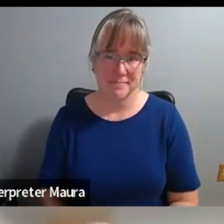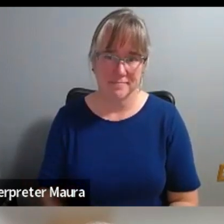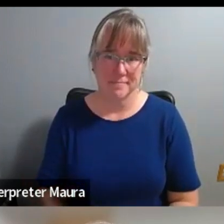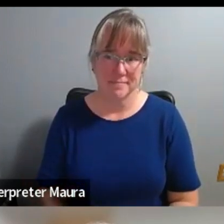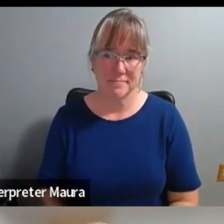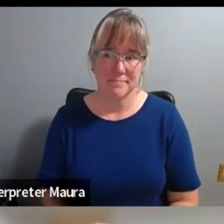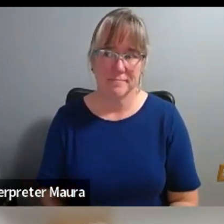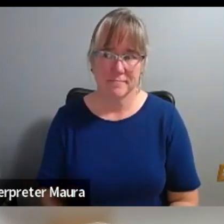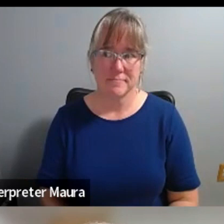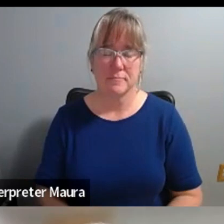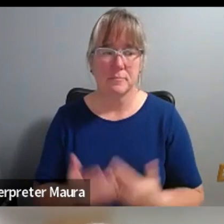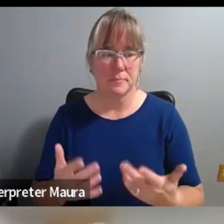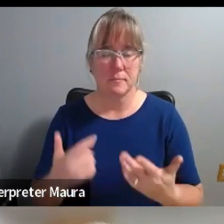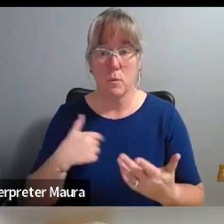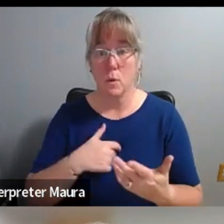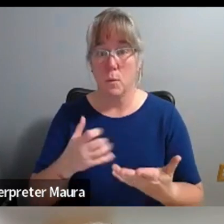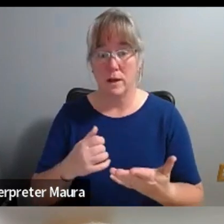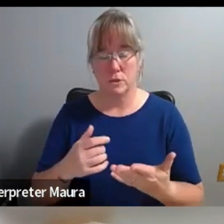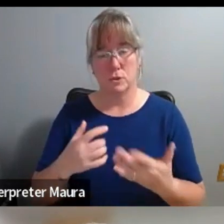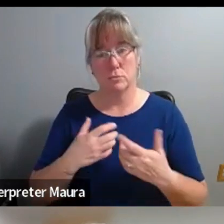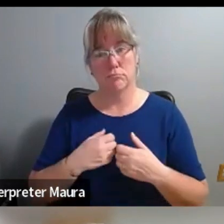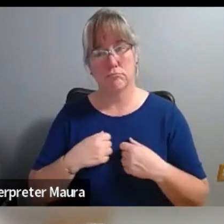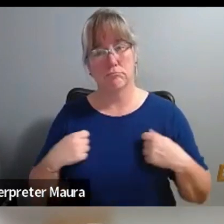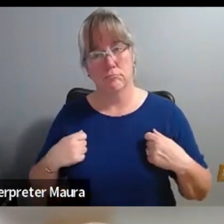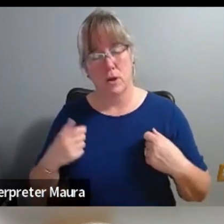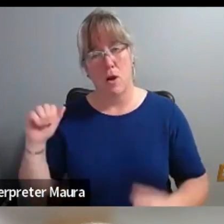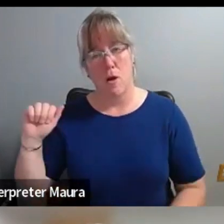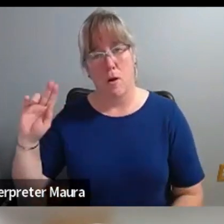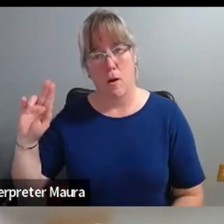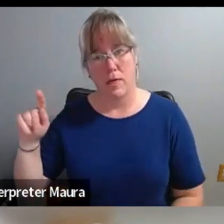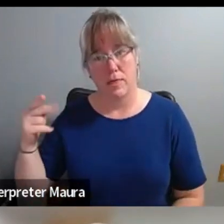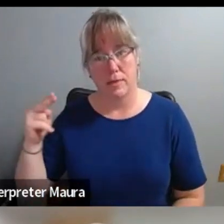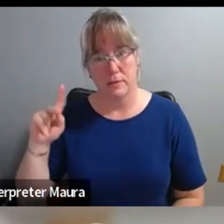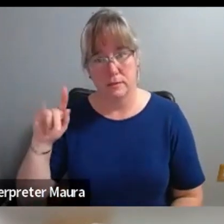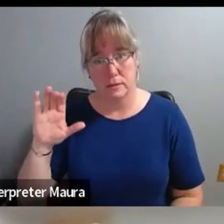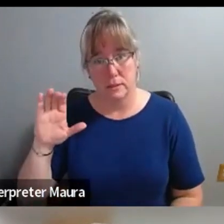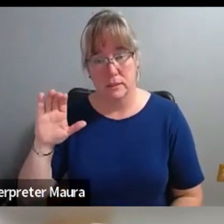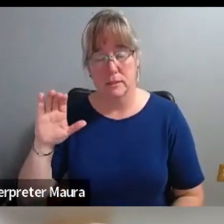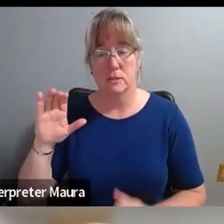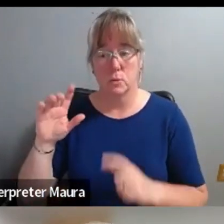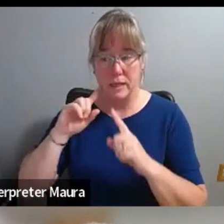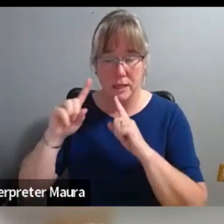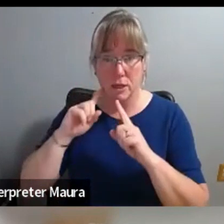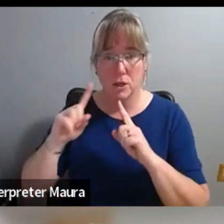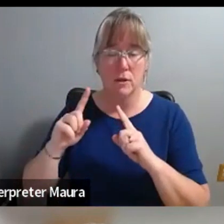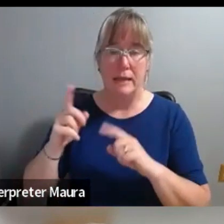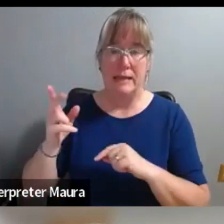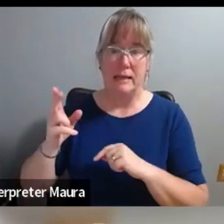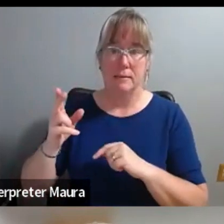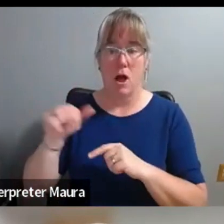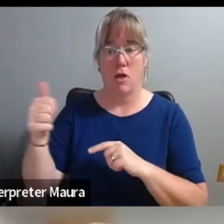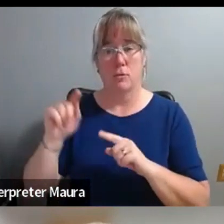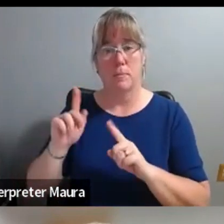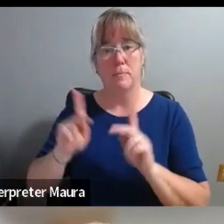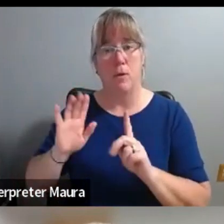want to authentically hear other people's histories of our museum, how do we from this